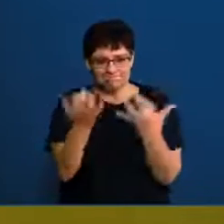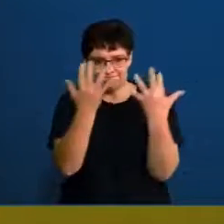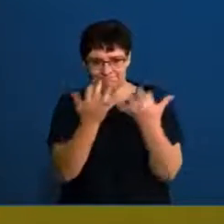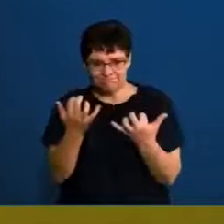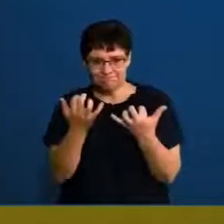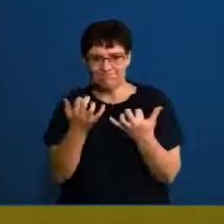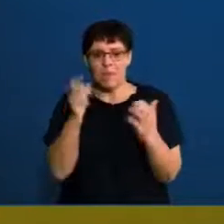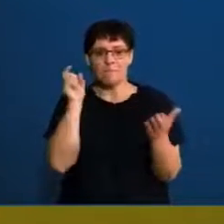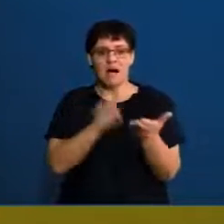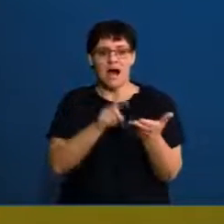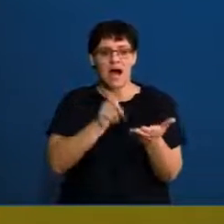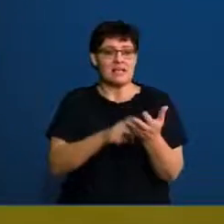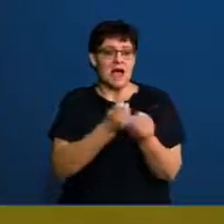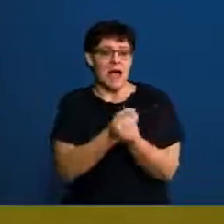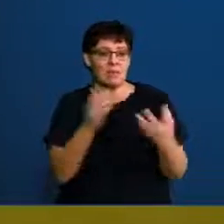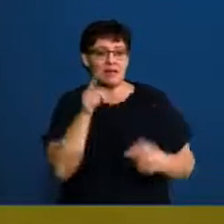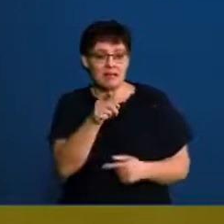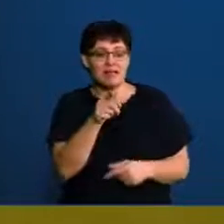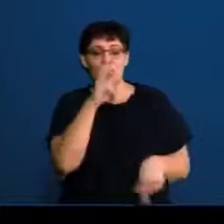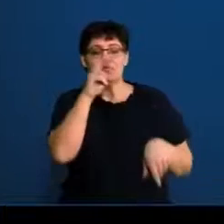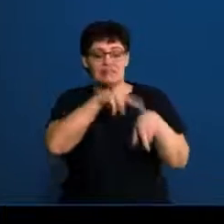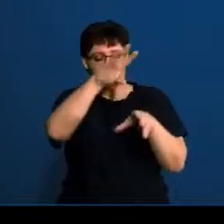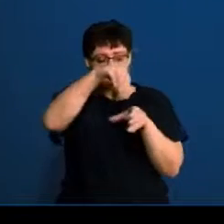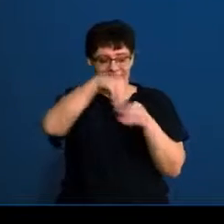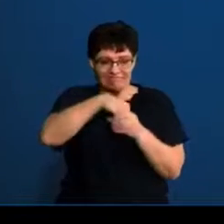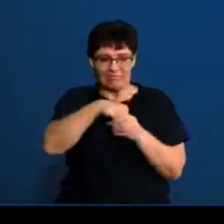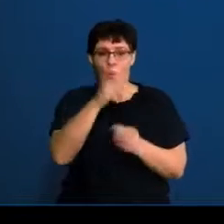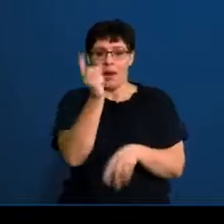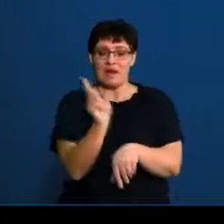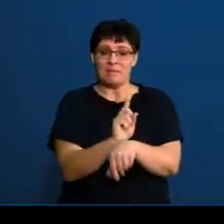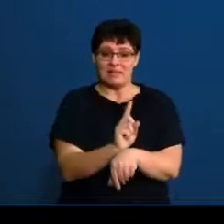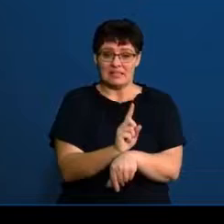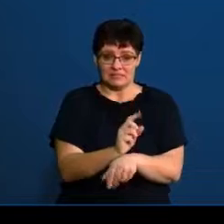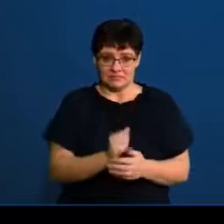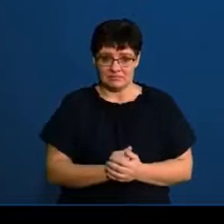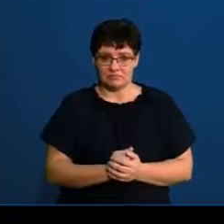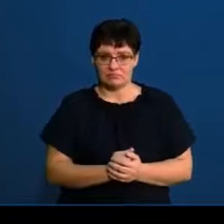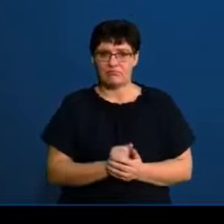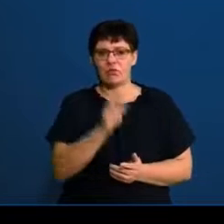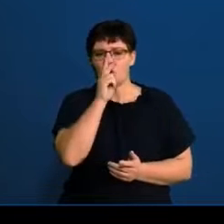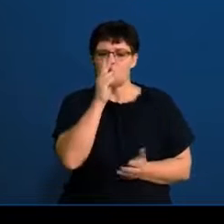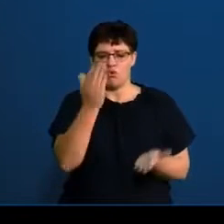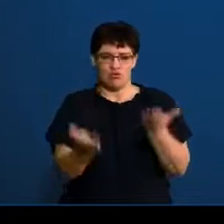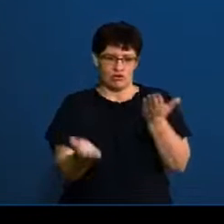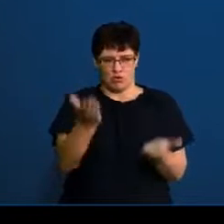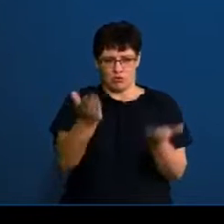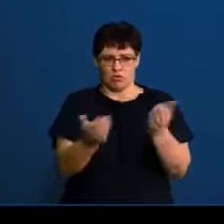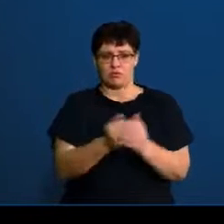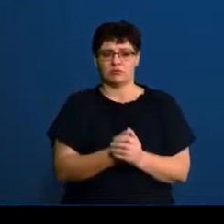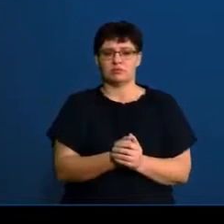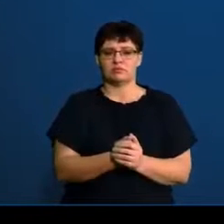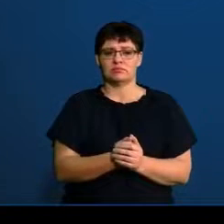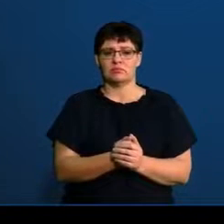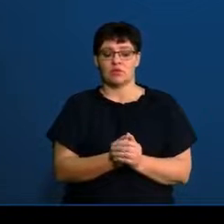many marks you need to do per minute. So I'm going to look at this as a ratio. I'm going to write it here.